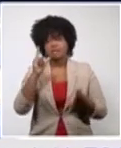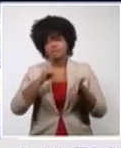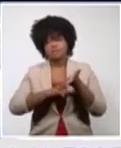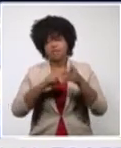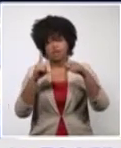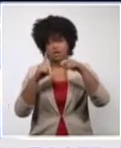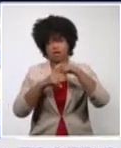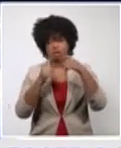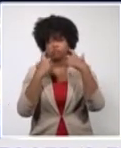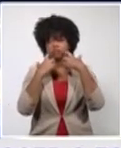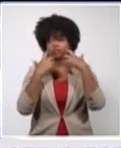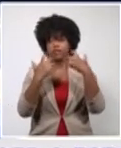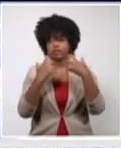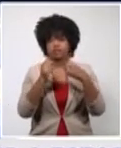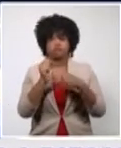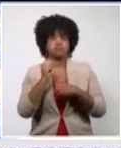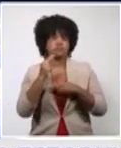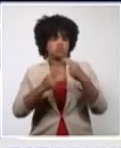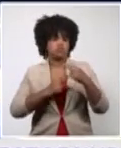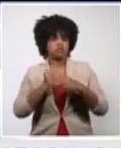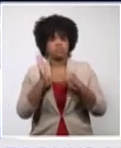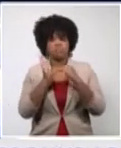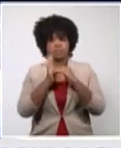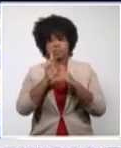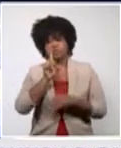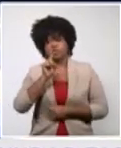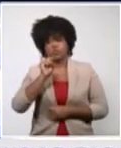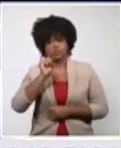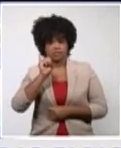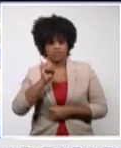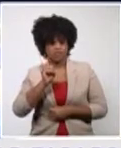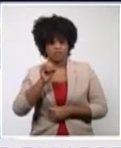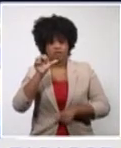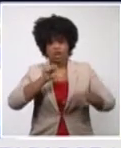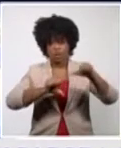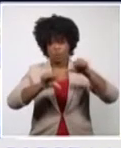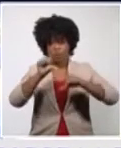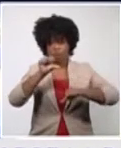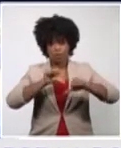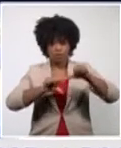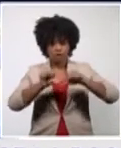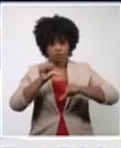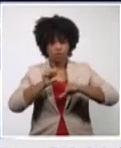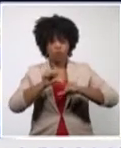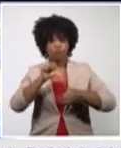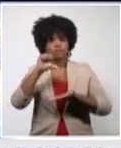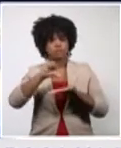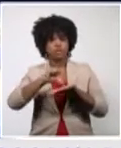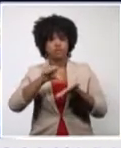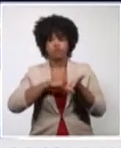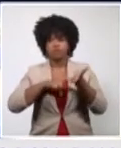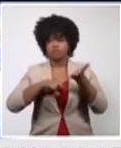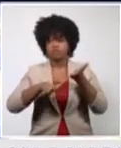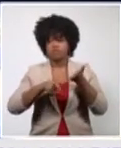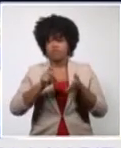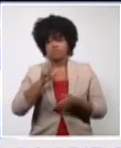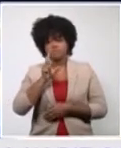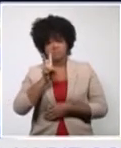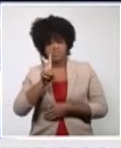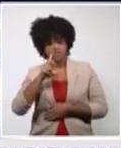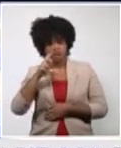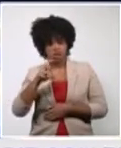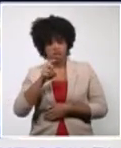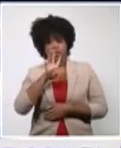1,196, in the molecular biology laboratory of the provincial center of Villa Clara,